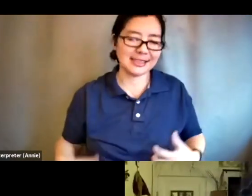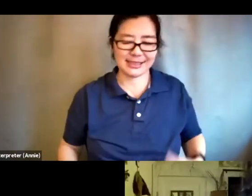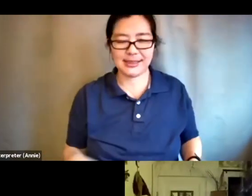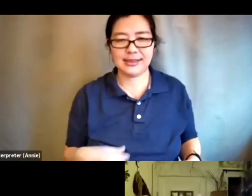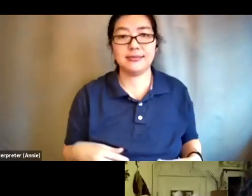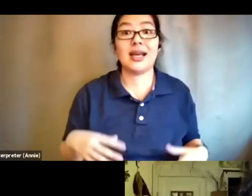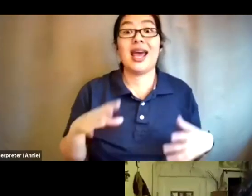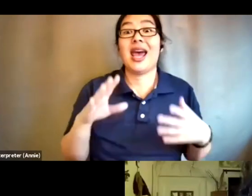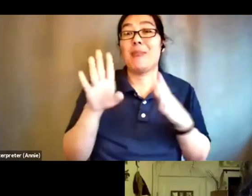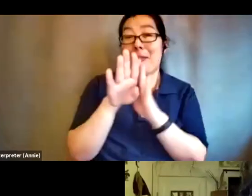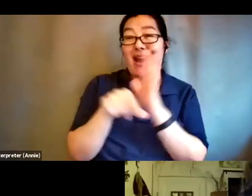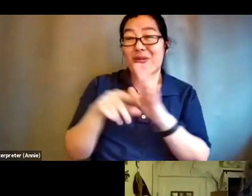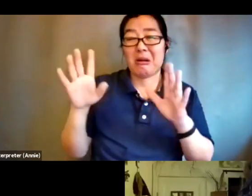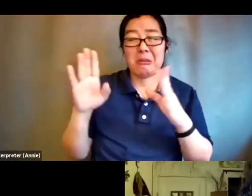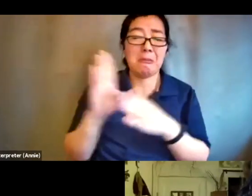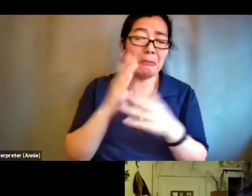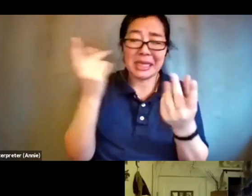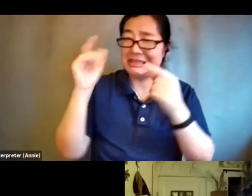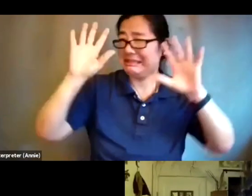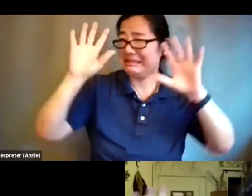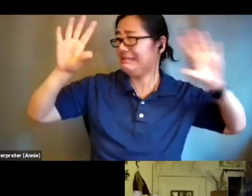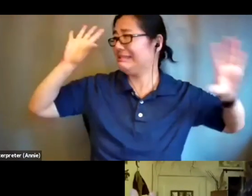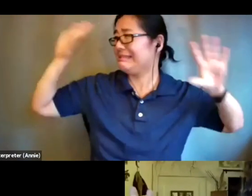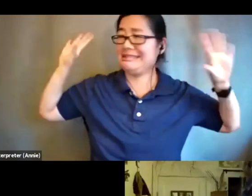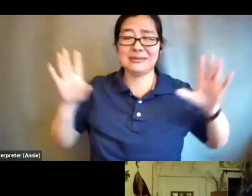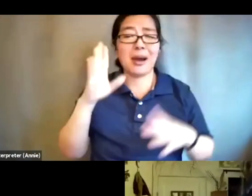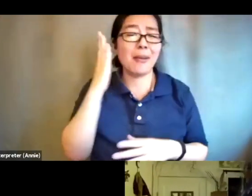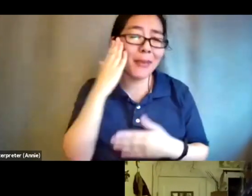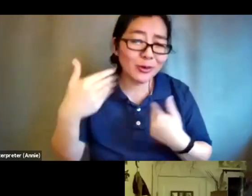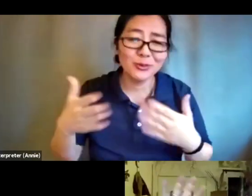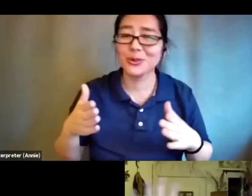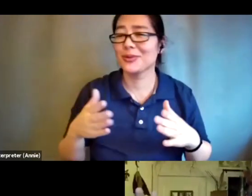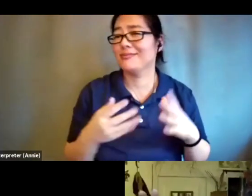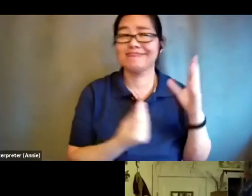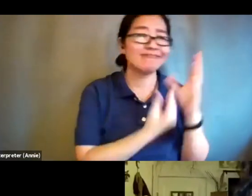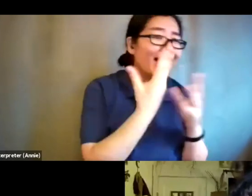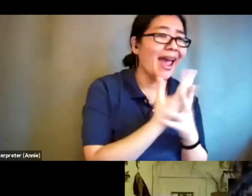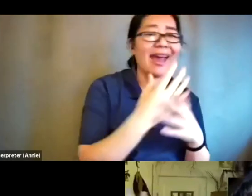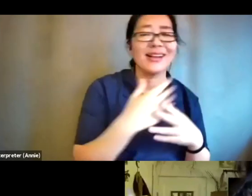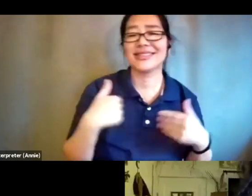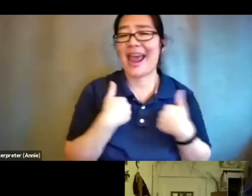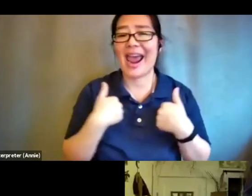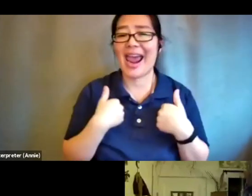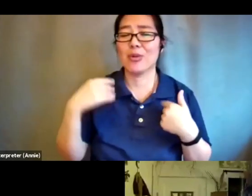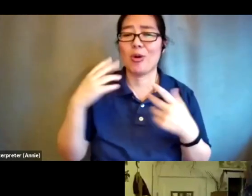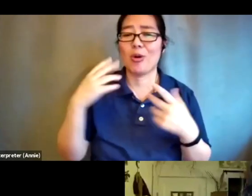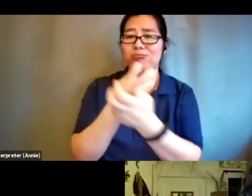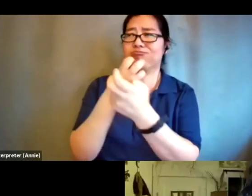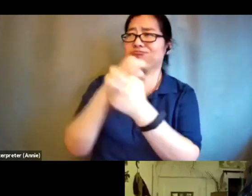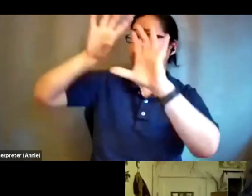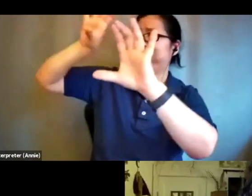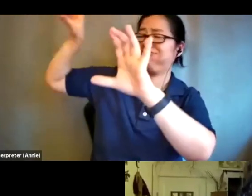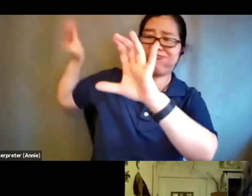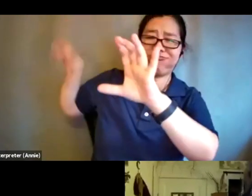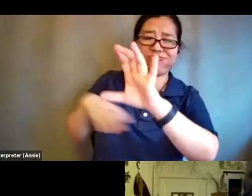room this is my bedroom there's a lot going on around me plants and animal skulls and feathers and gold